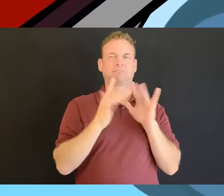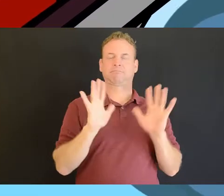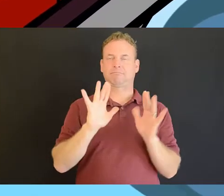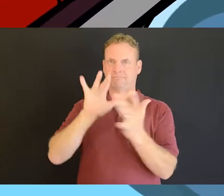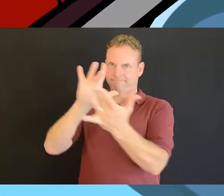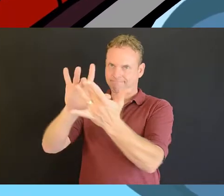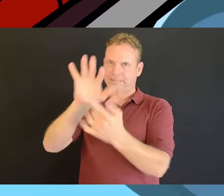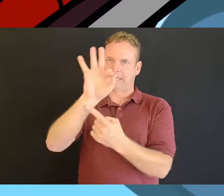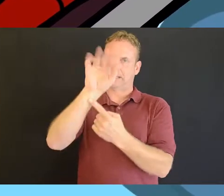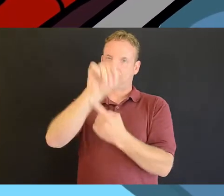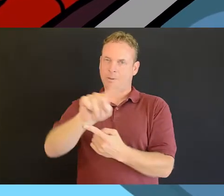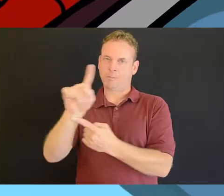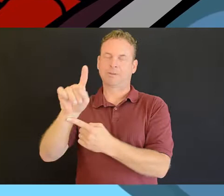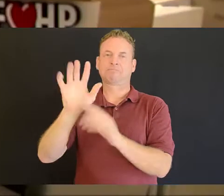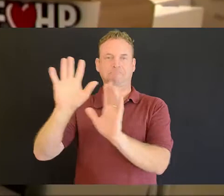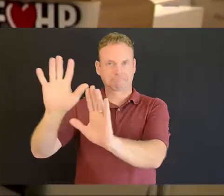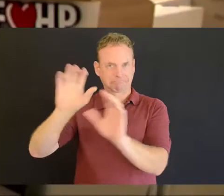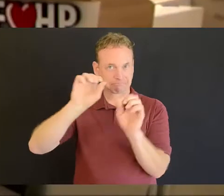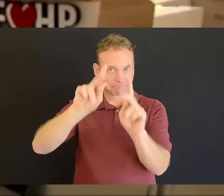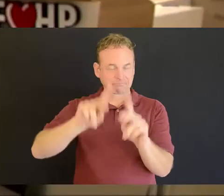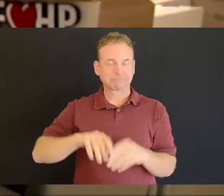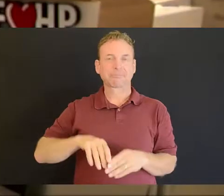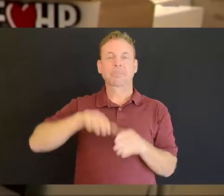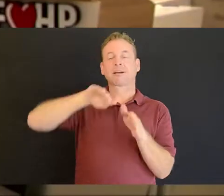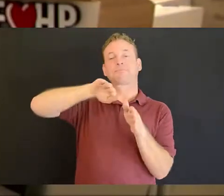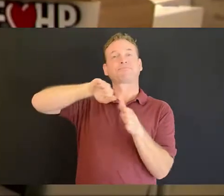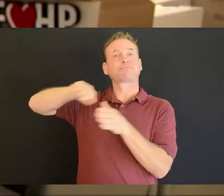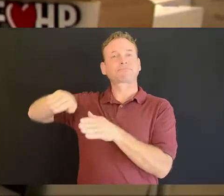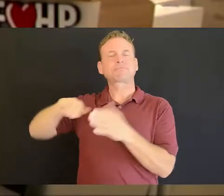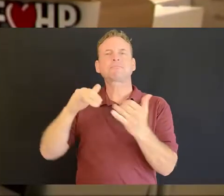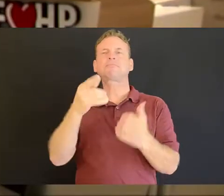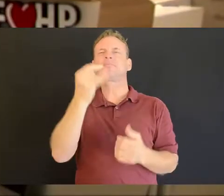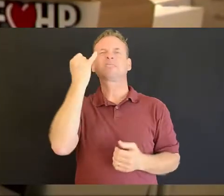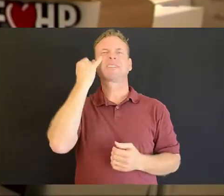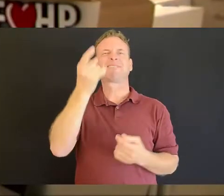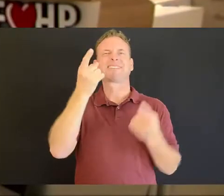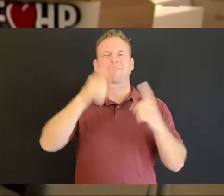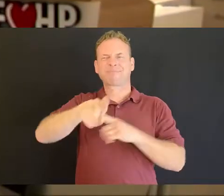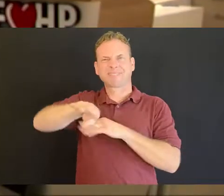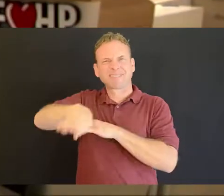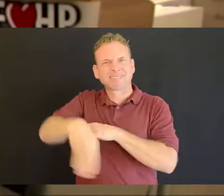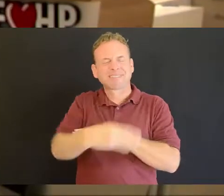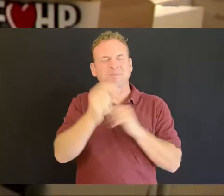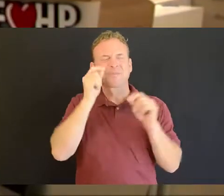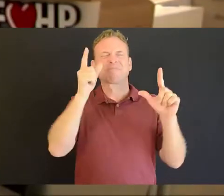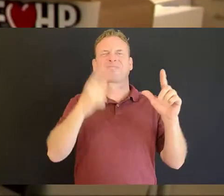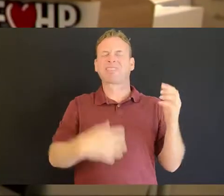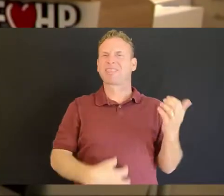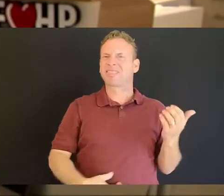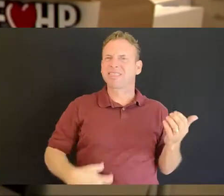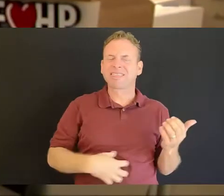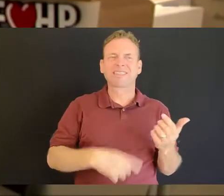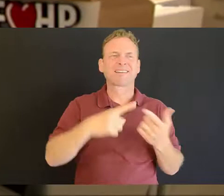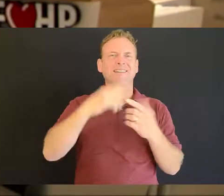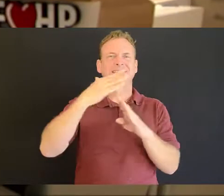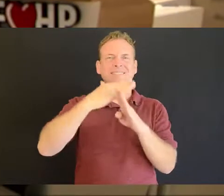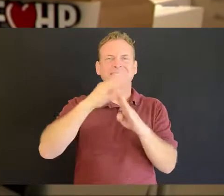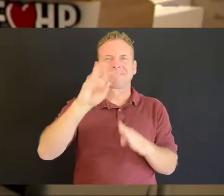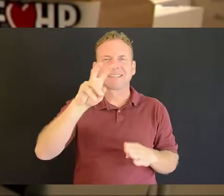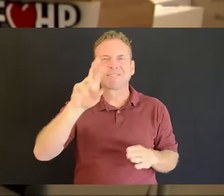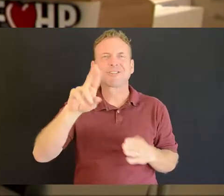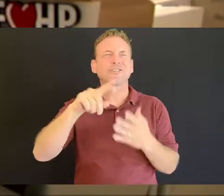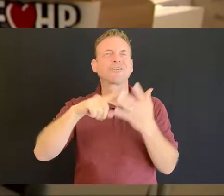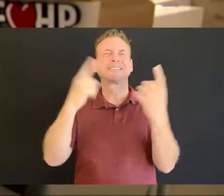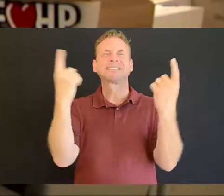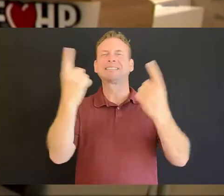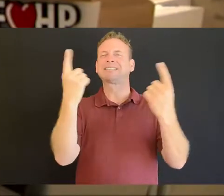911. Let's say you wake up at night with an earache, a fever, or maybe a sore throat, and you can't reach